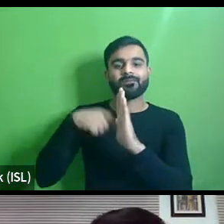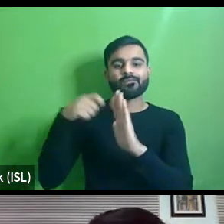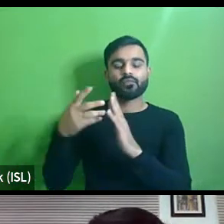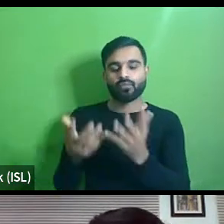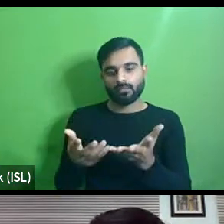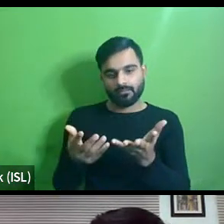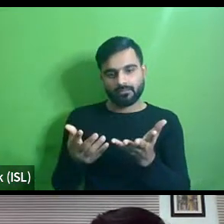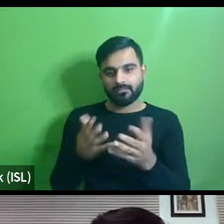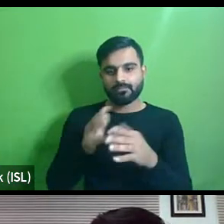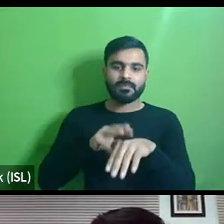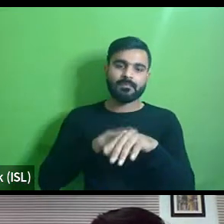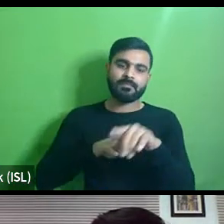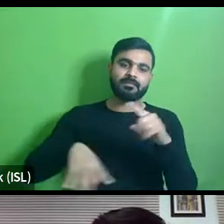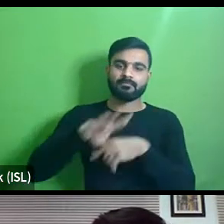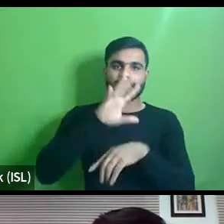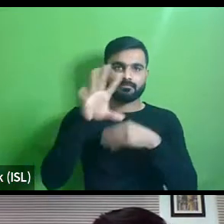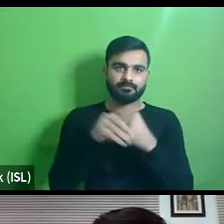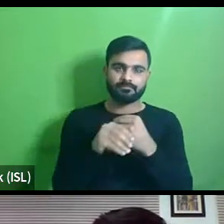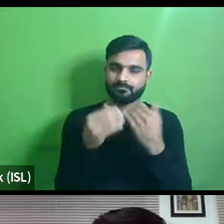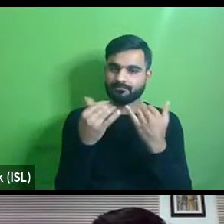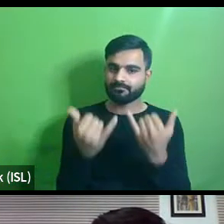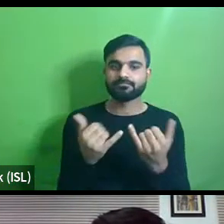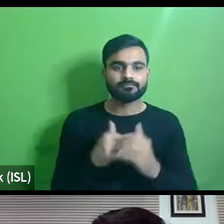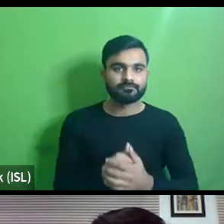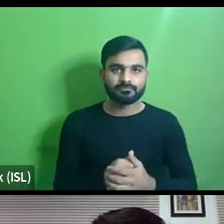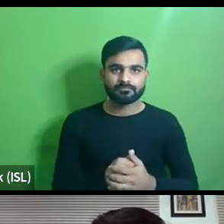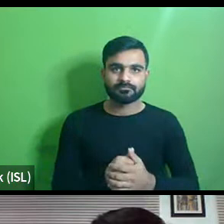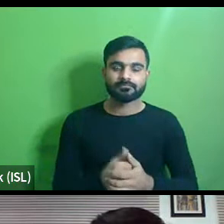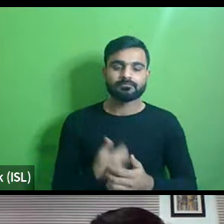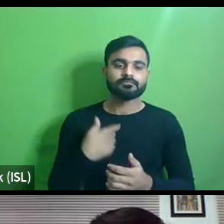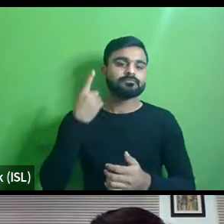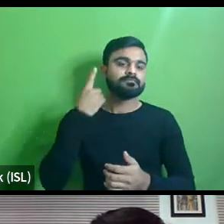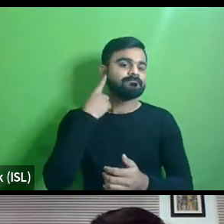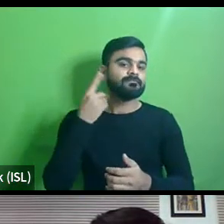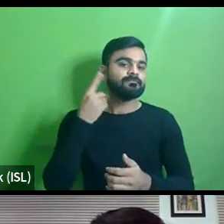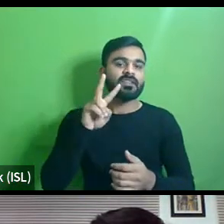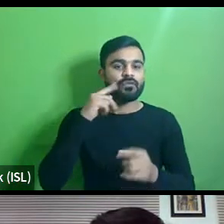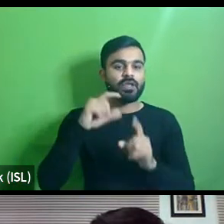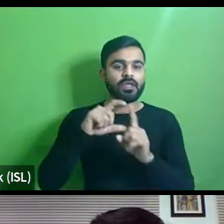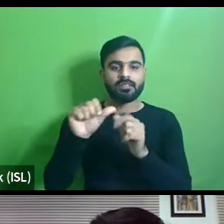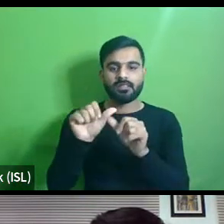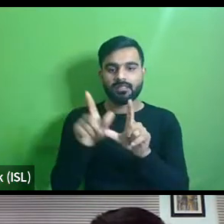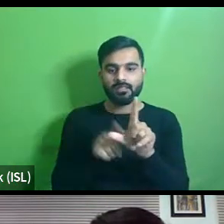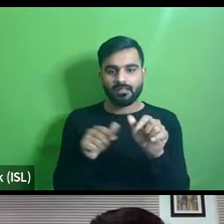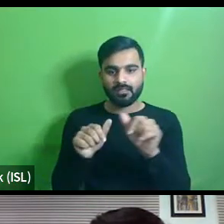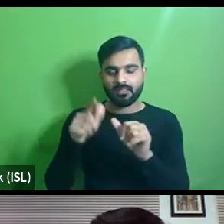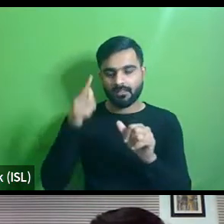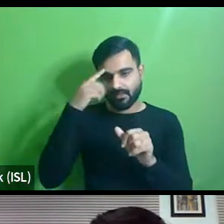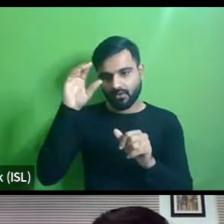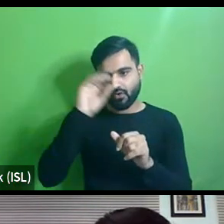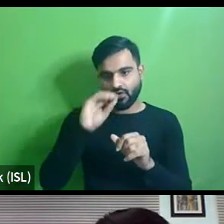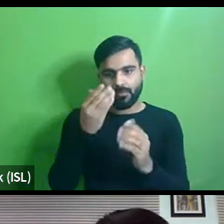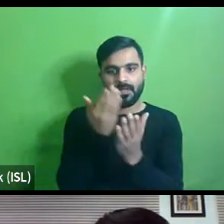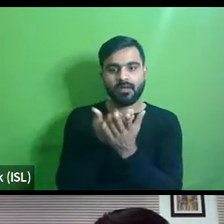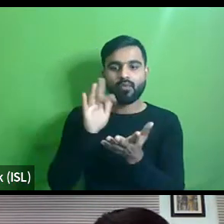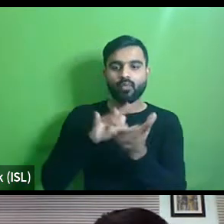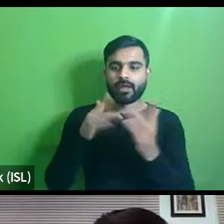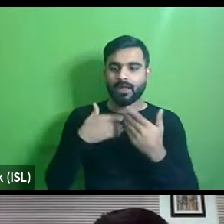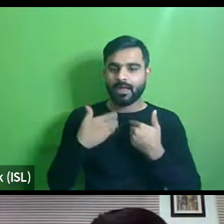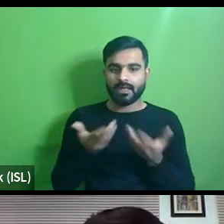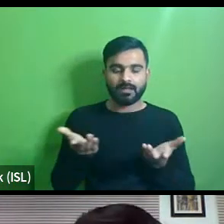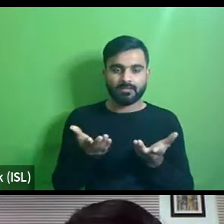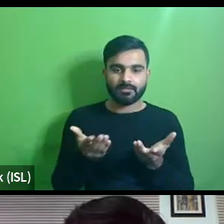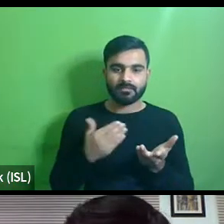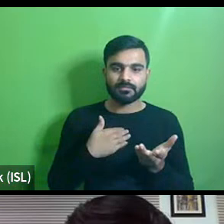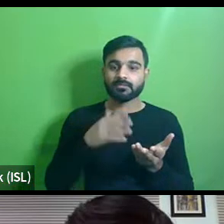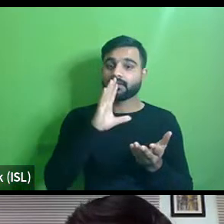members now uh i've heard uh vidya's opinion about where we are in terms of mainstreaming and i